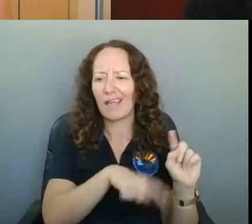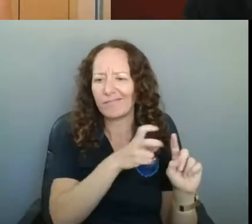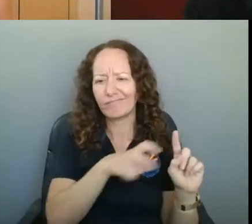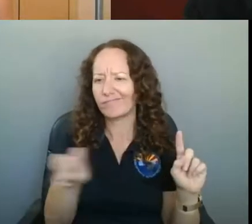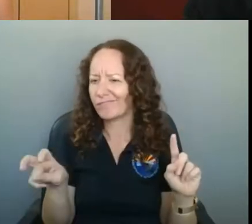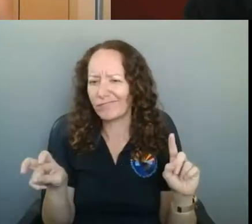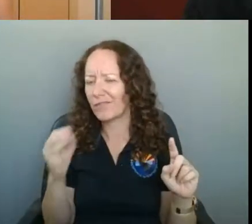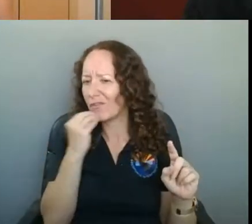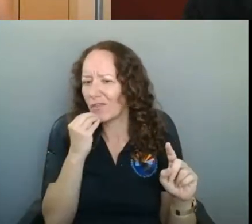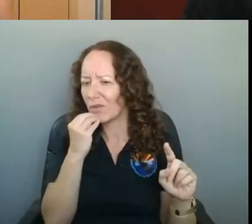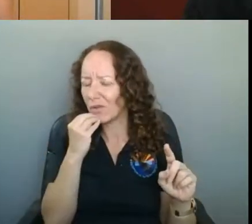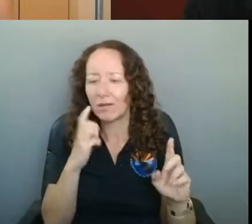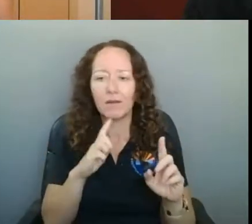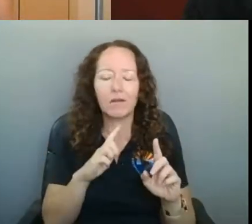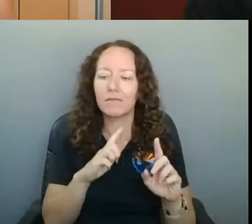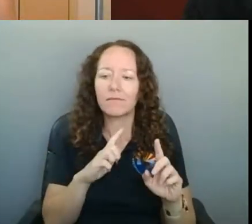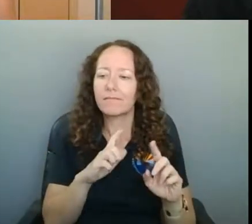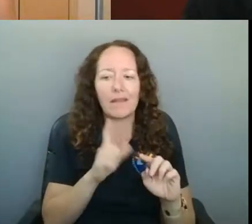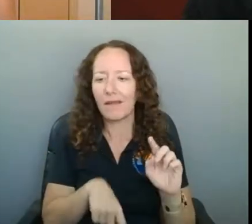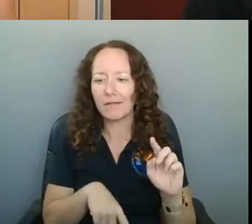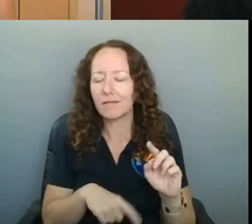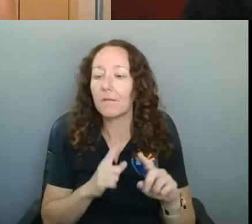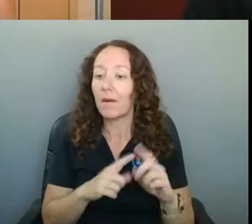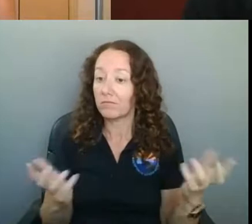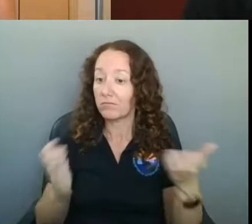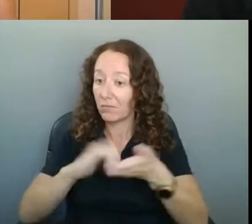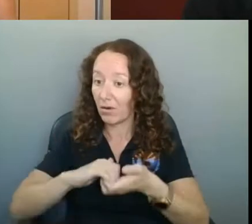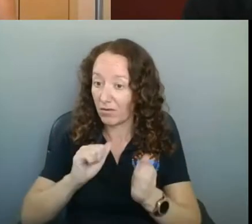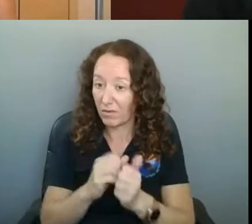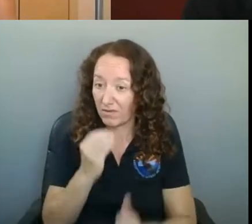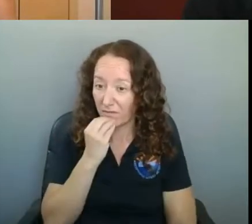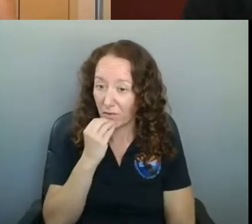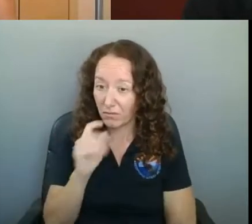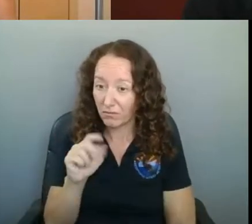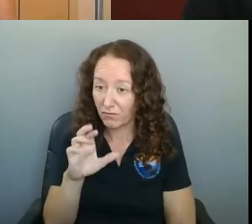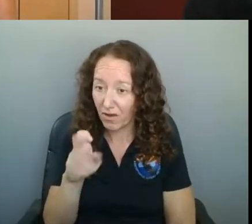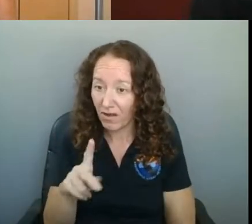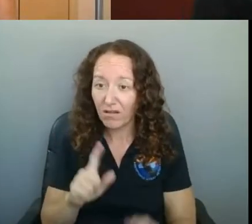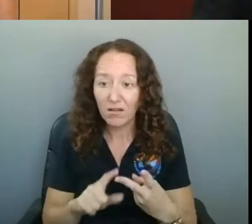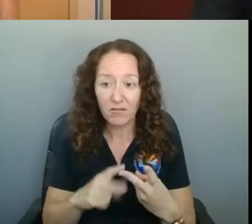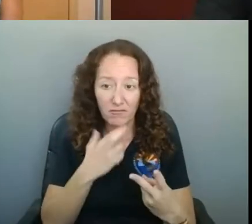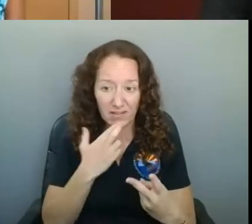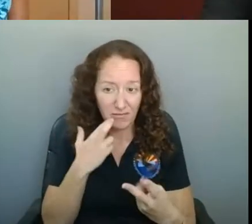but could partner with either a food truck or a restaurant, would that still be okay to reopen?